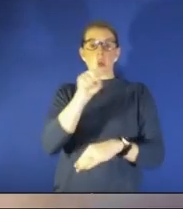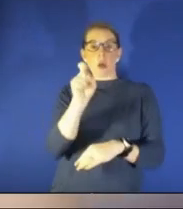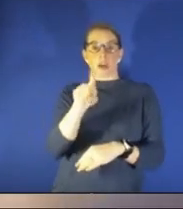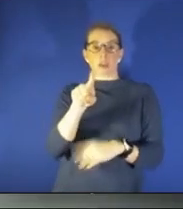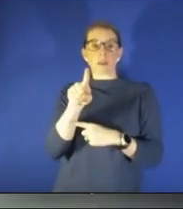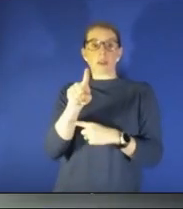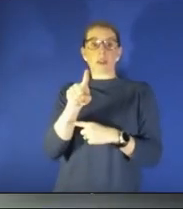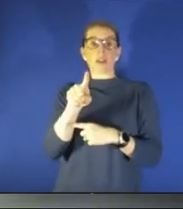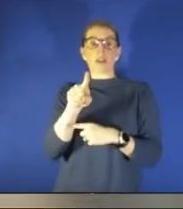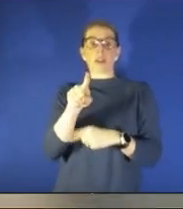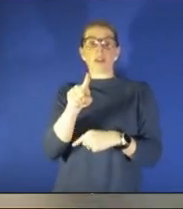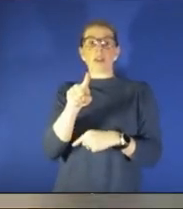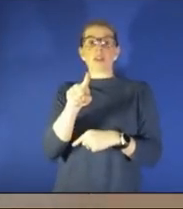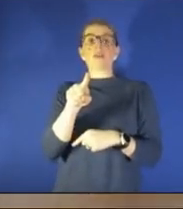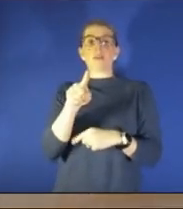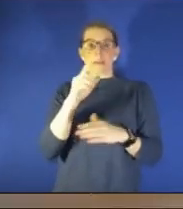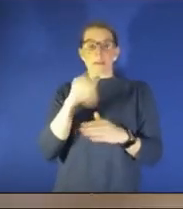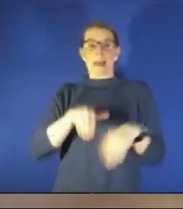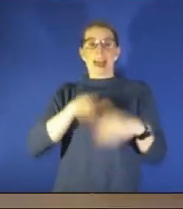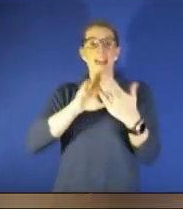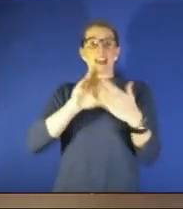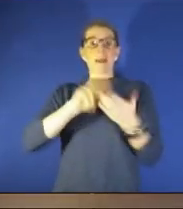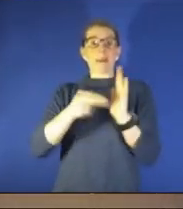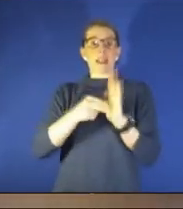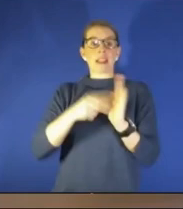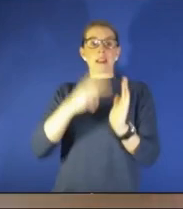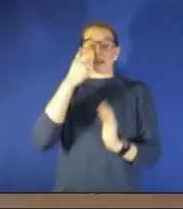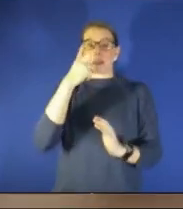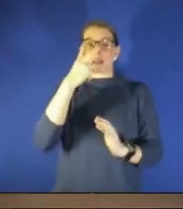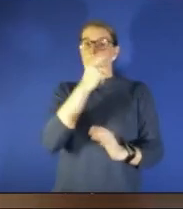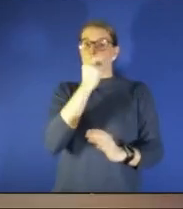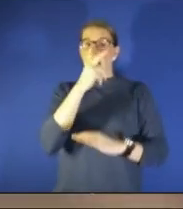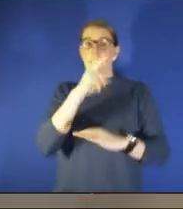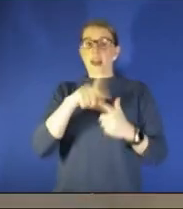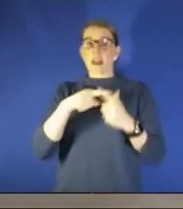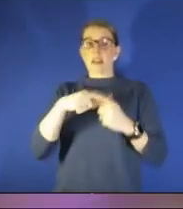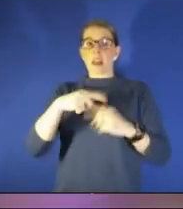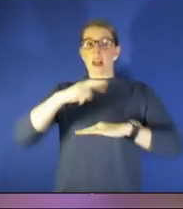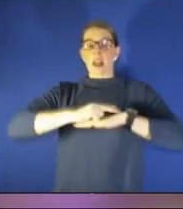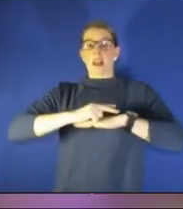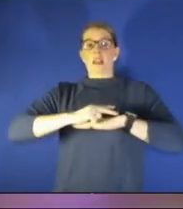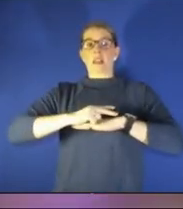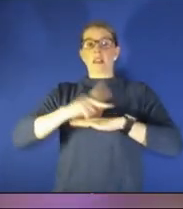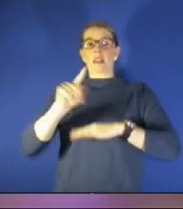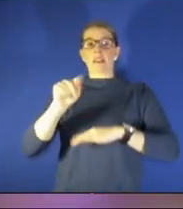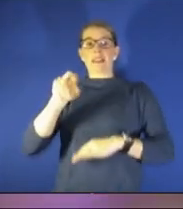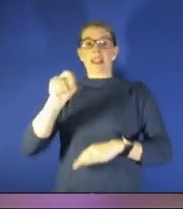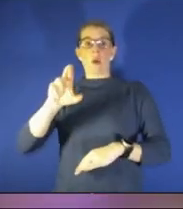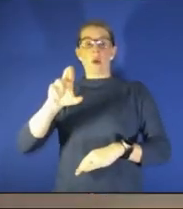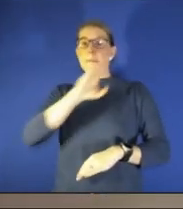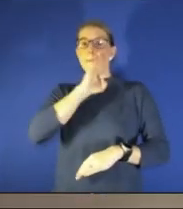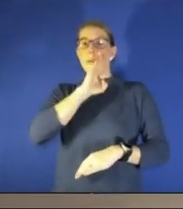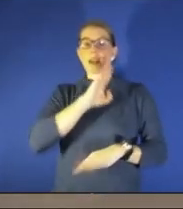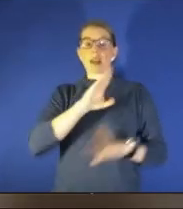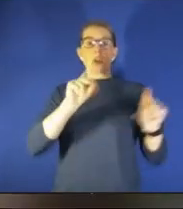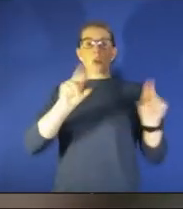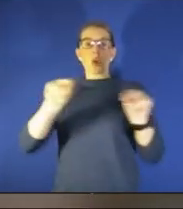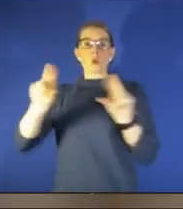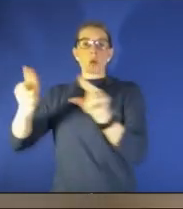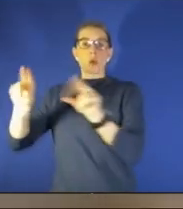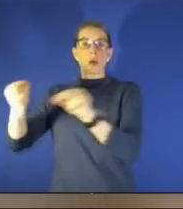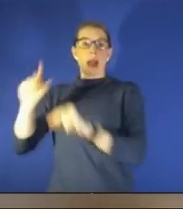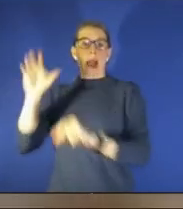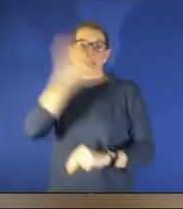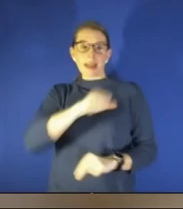products up their noses and then lying in the sun or in a tanning bed no no and no across the board there is what I'm guessing the main ingredient